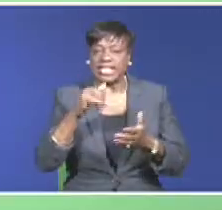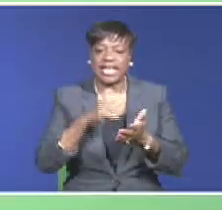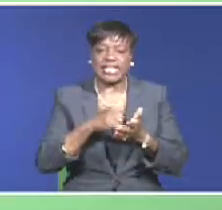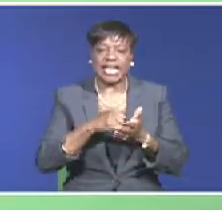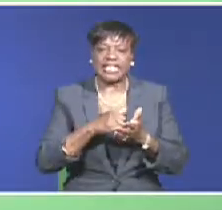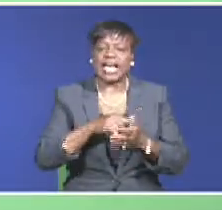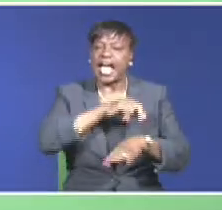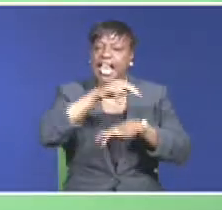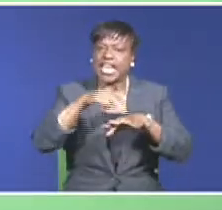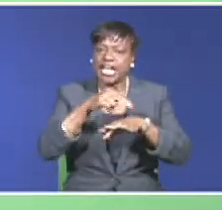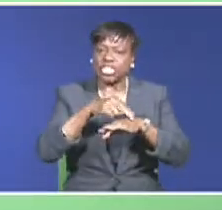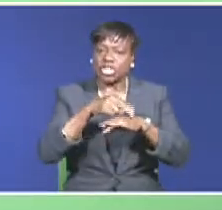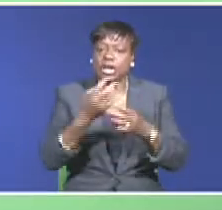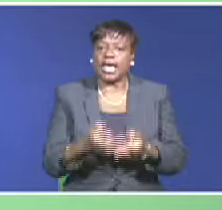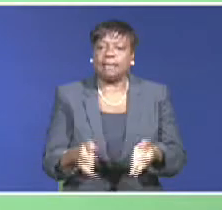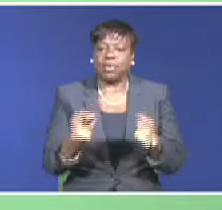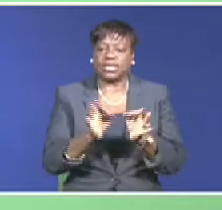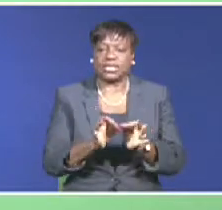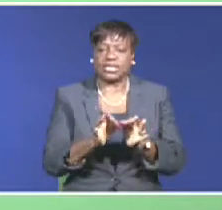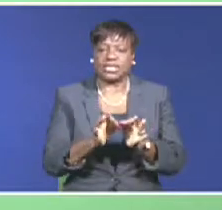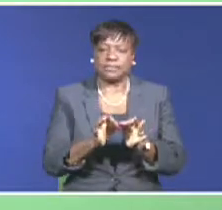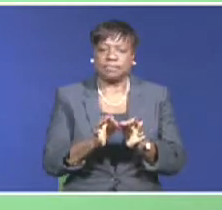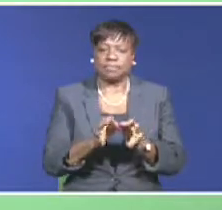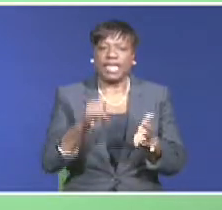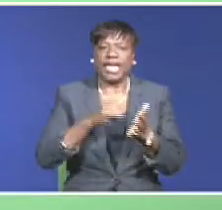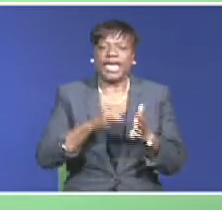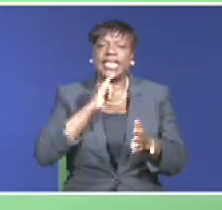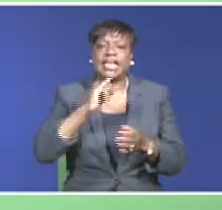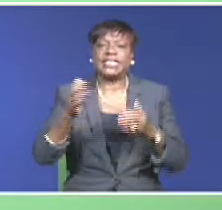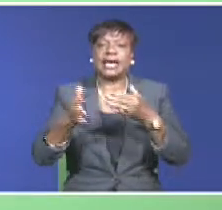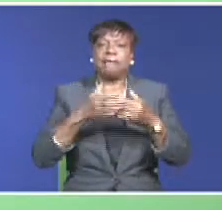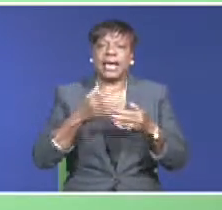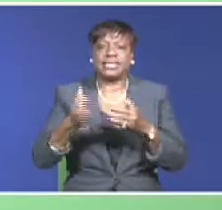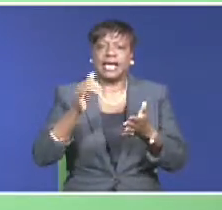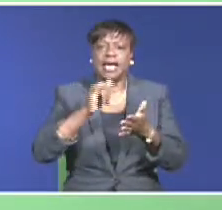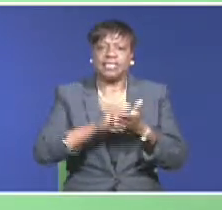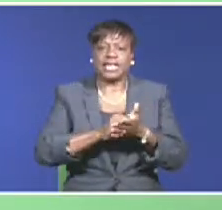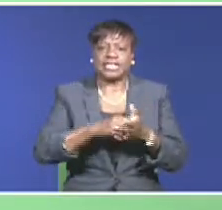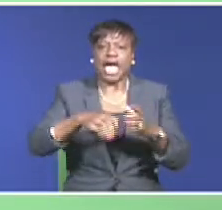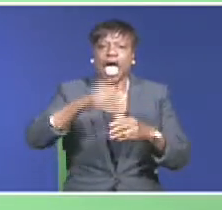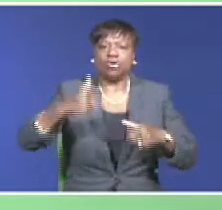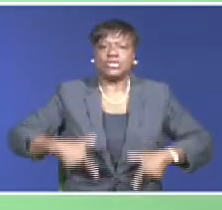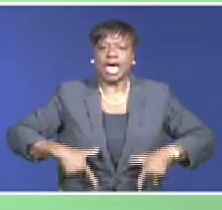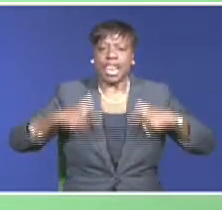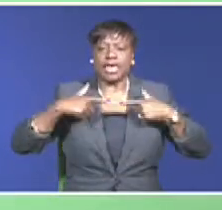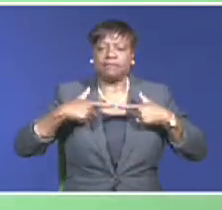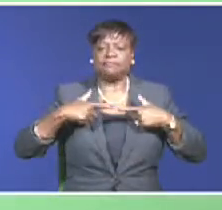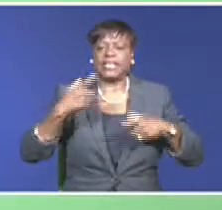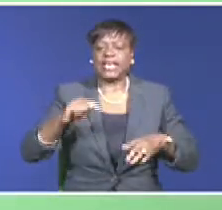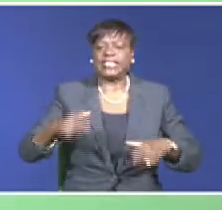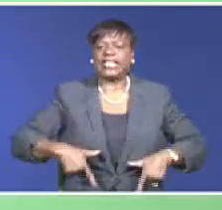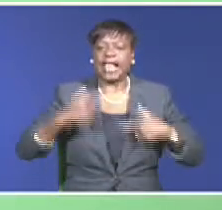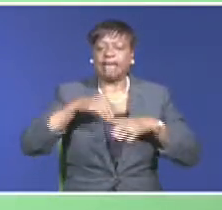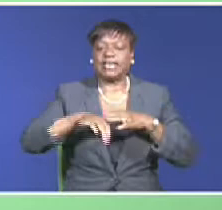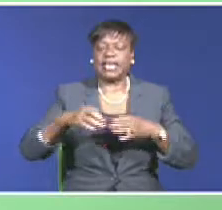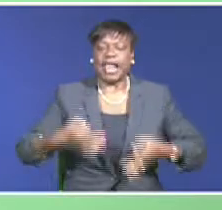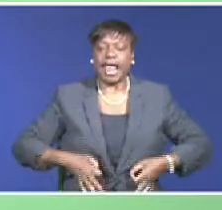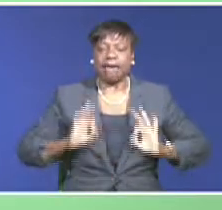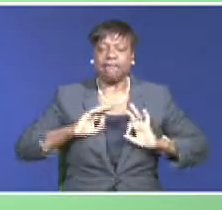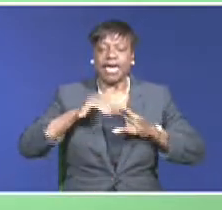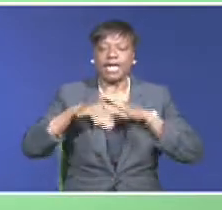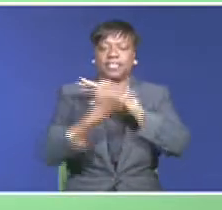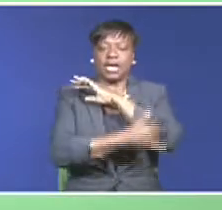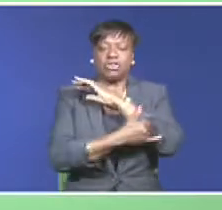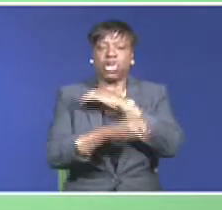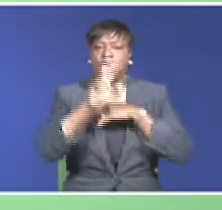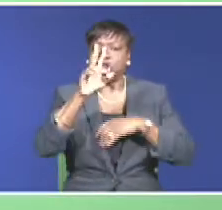importance. It is a matter that has outlived its life in this country. And no